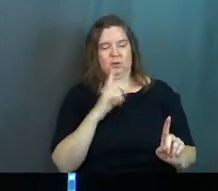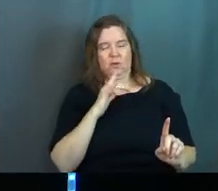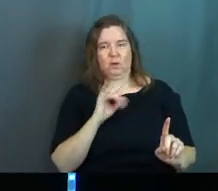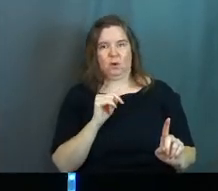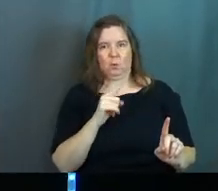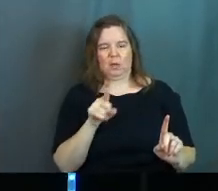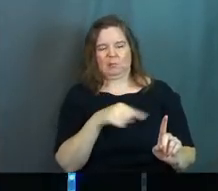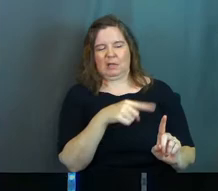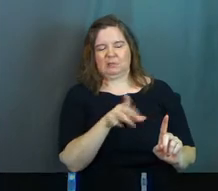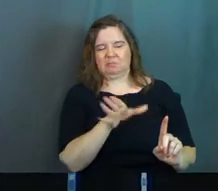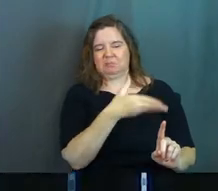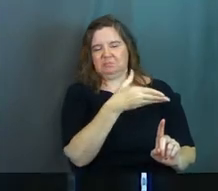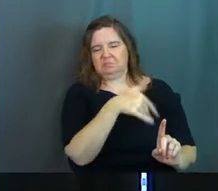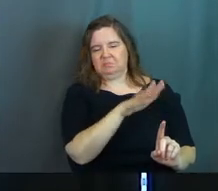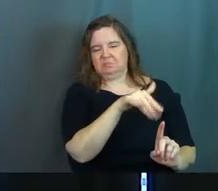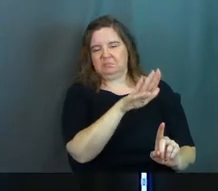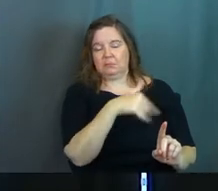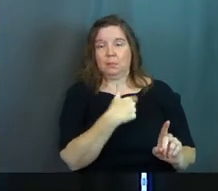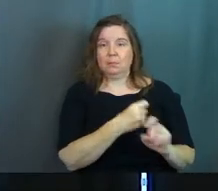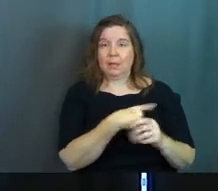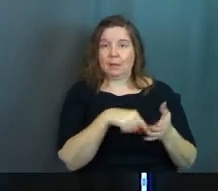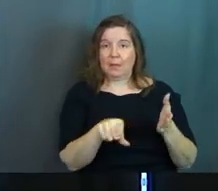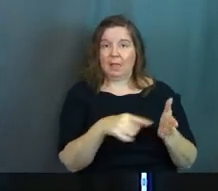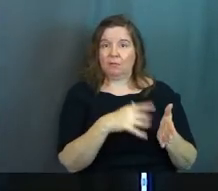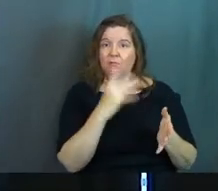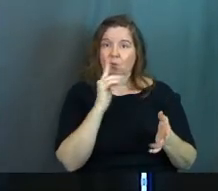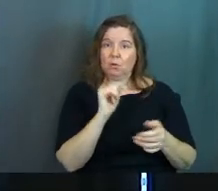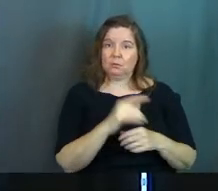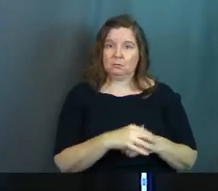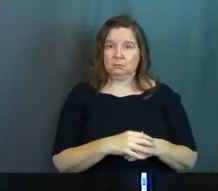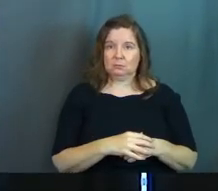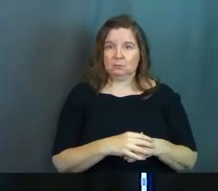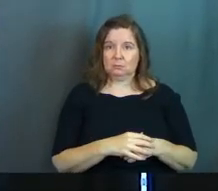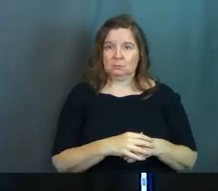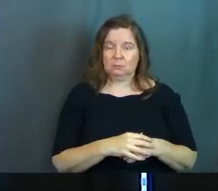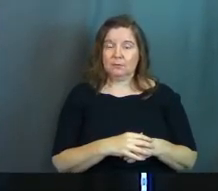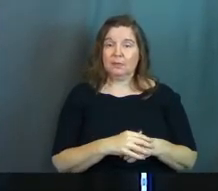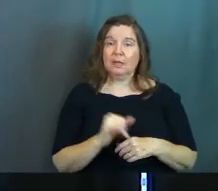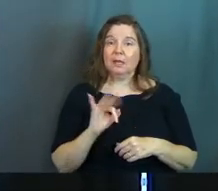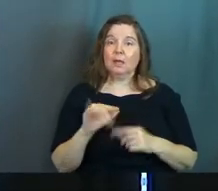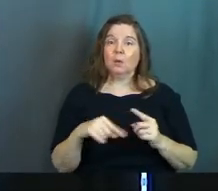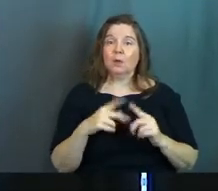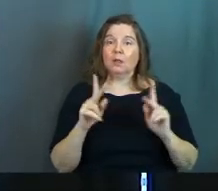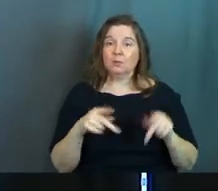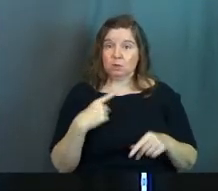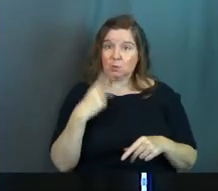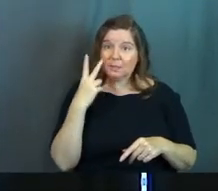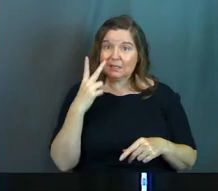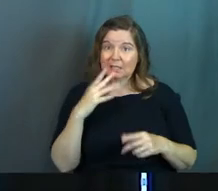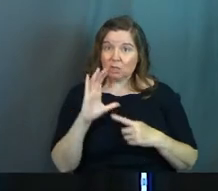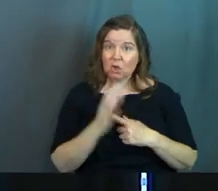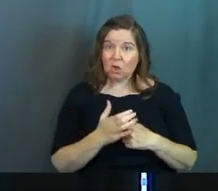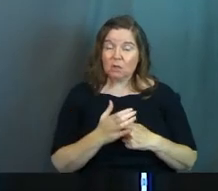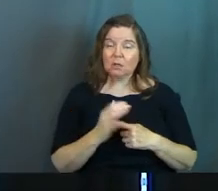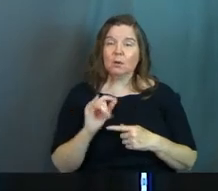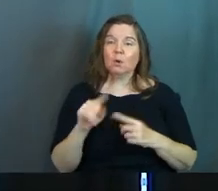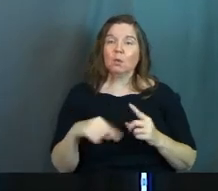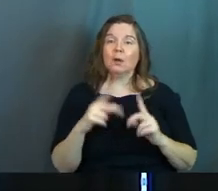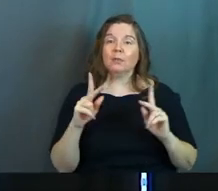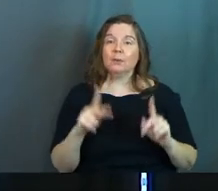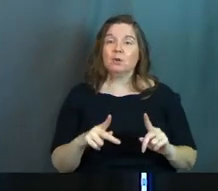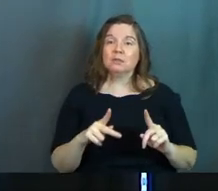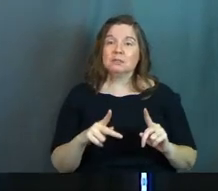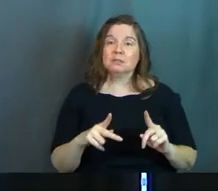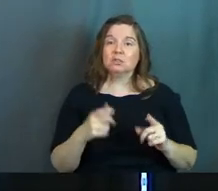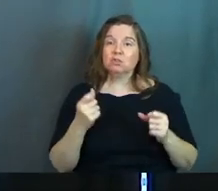for it. We all cancel them for it. We all make them pay for it. And even when the person, you see this in our culture, even when